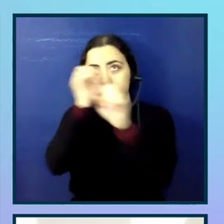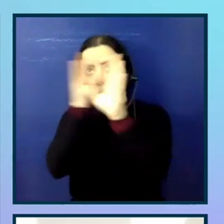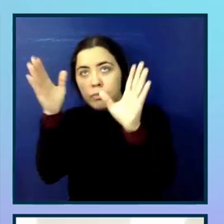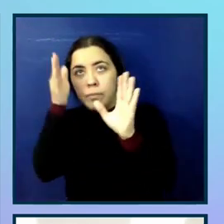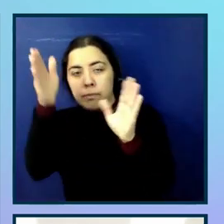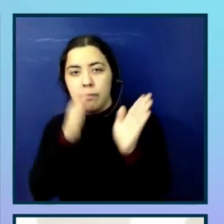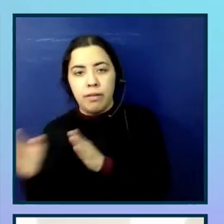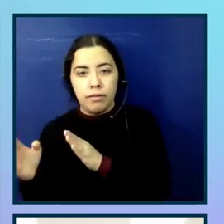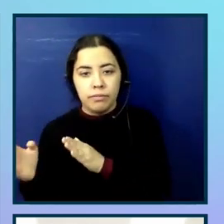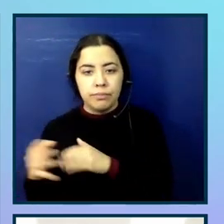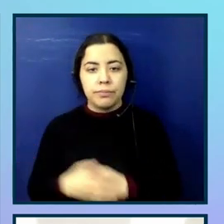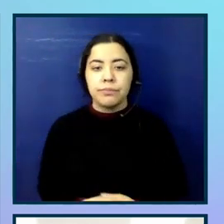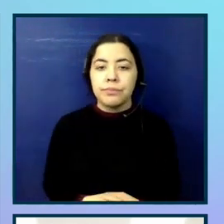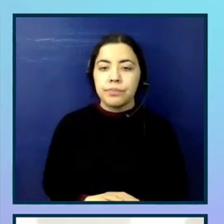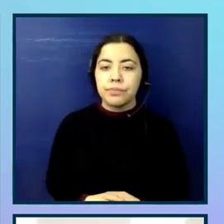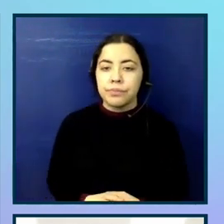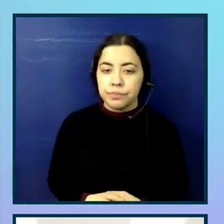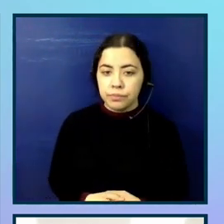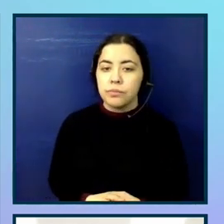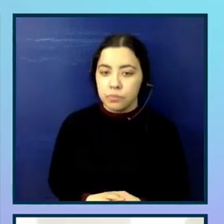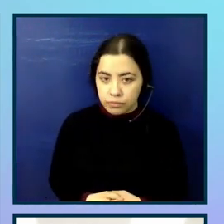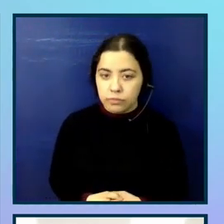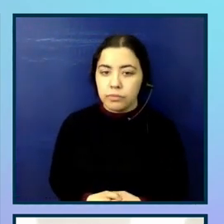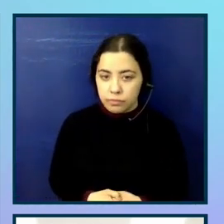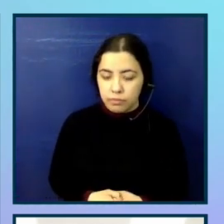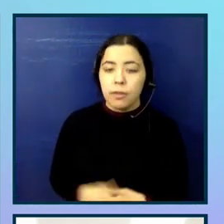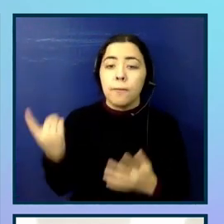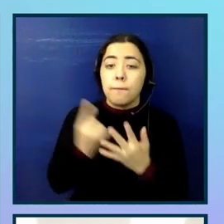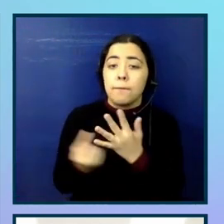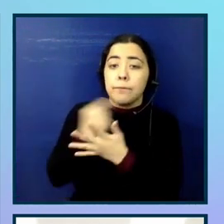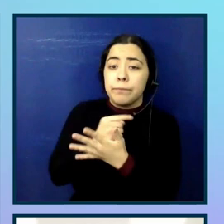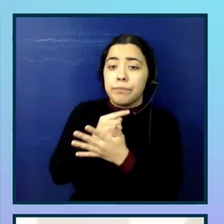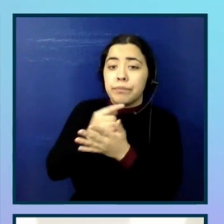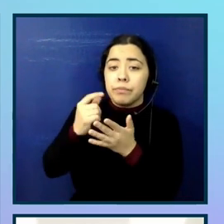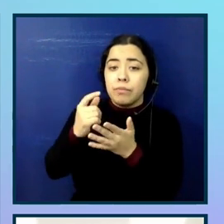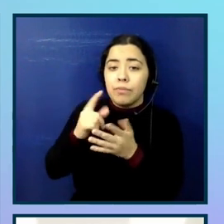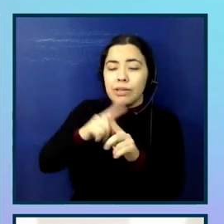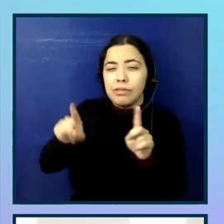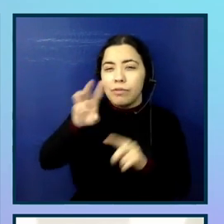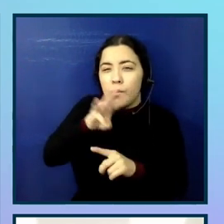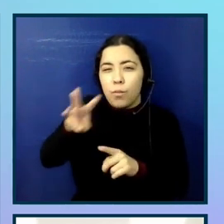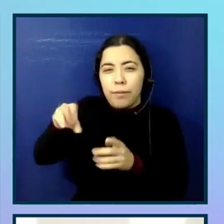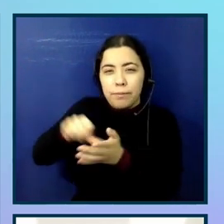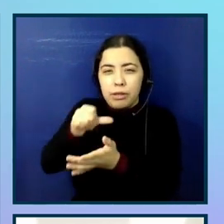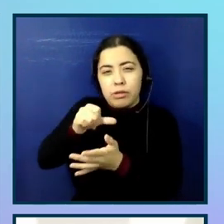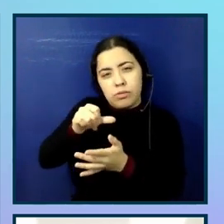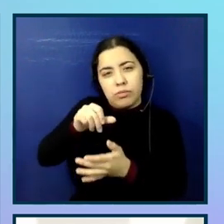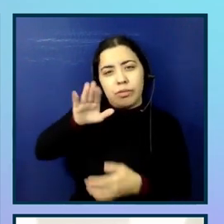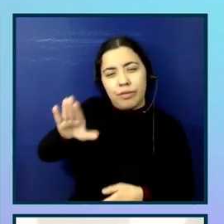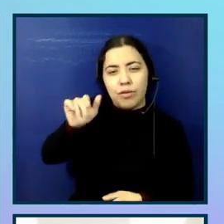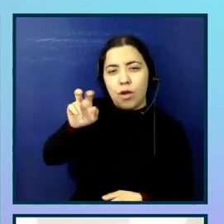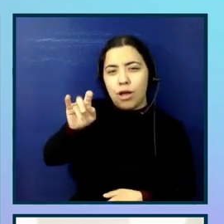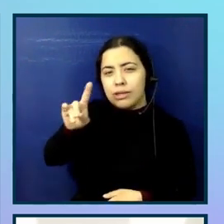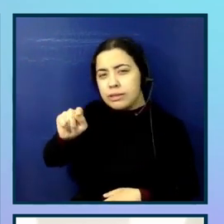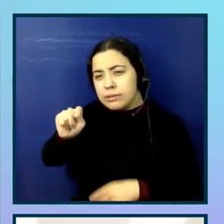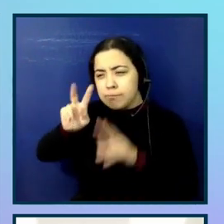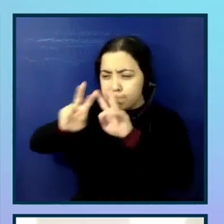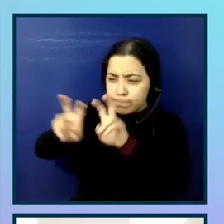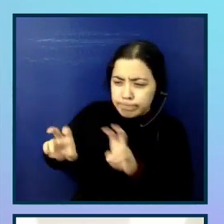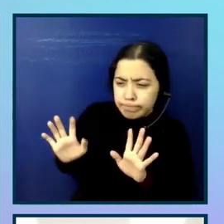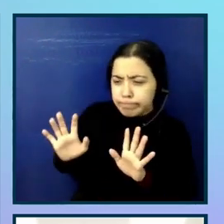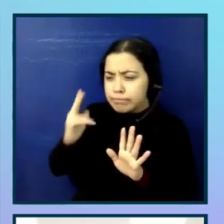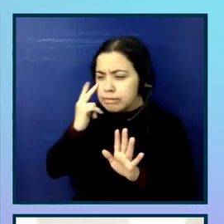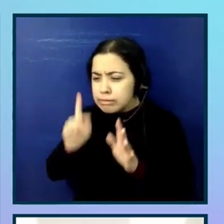audits, covering what we can do automatically, like running the Axe Dev tools, and interpreting those results. And then what we need to